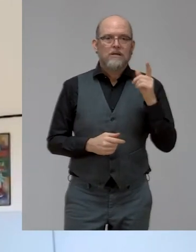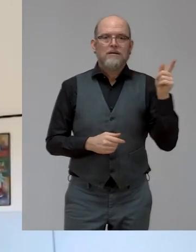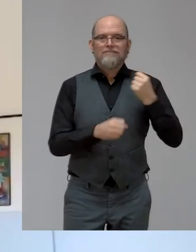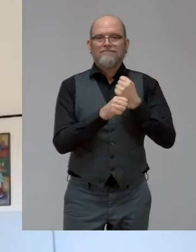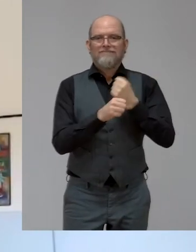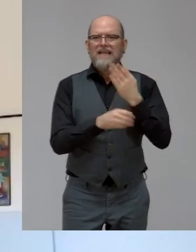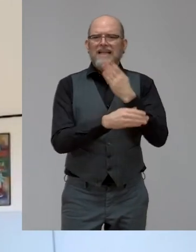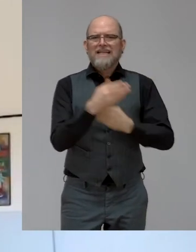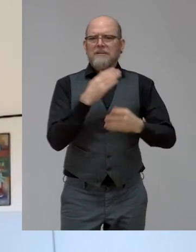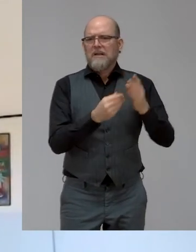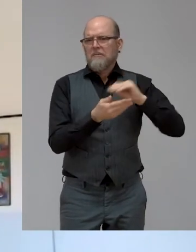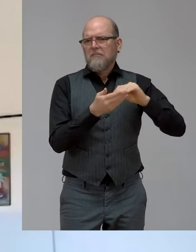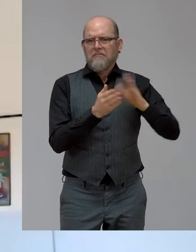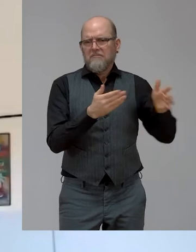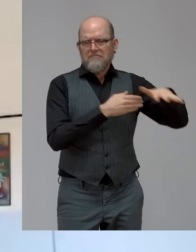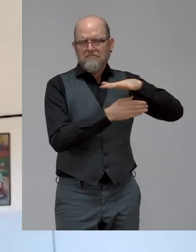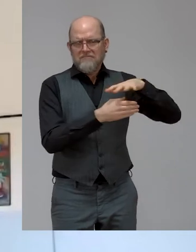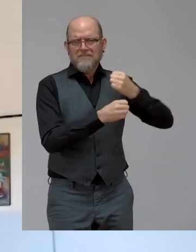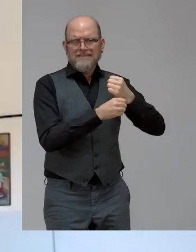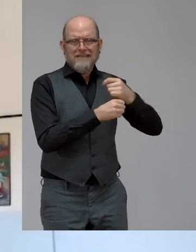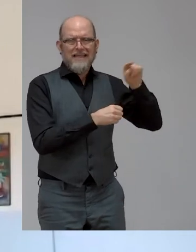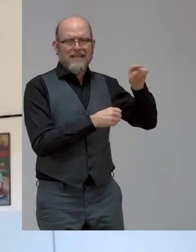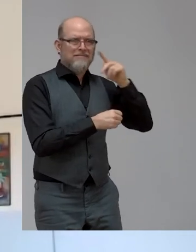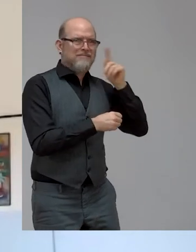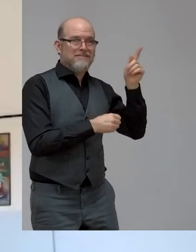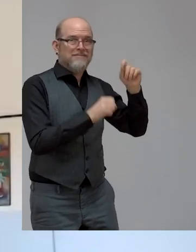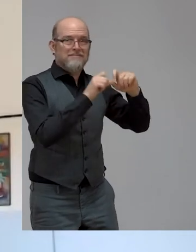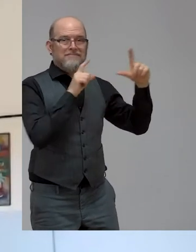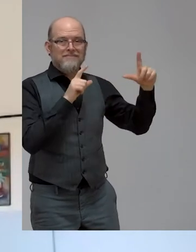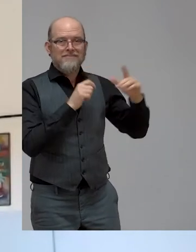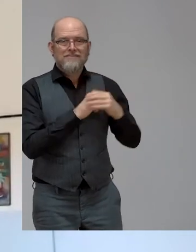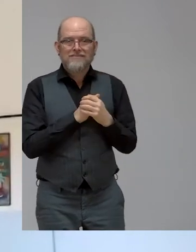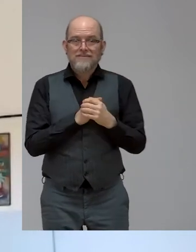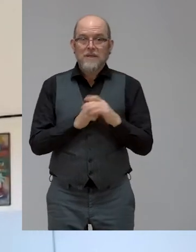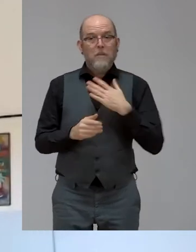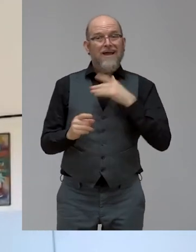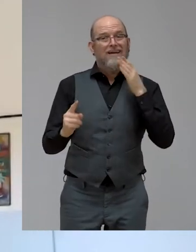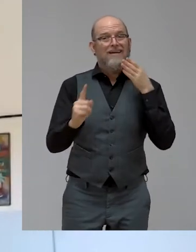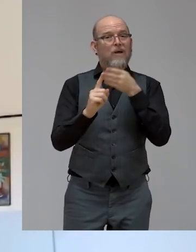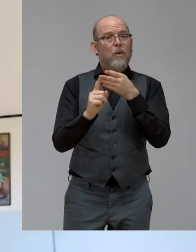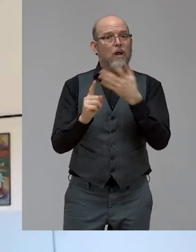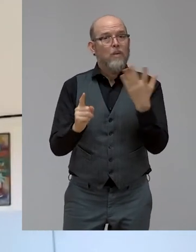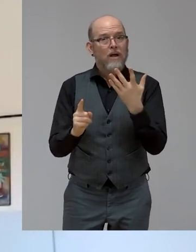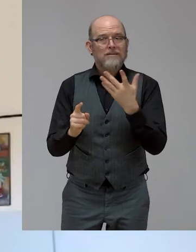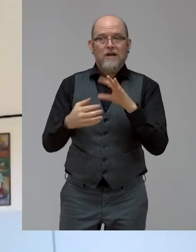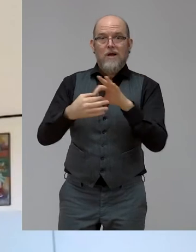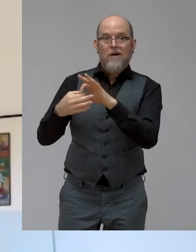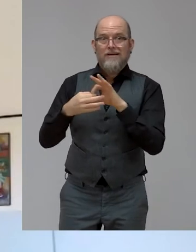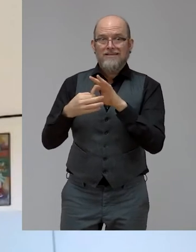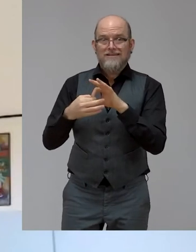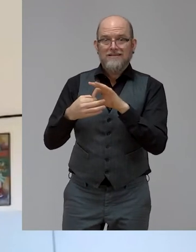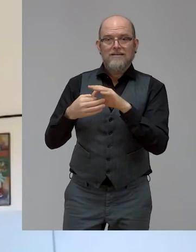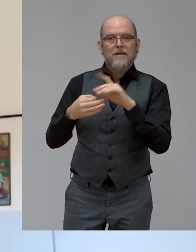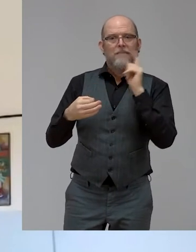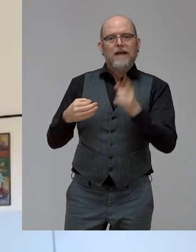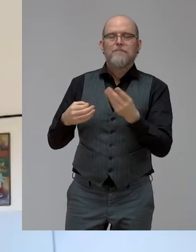my, my dream is for all organizations, large and small, to move beyond the return of, the return of investment argument